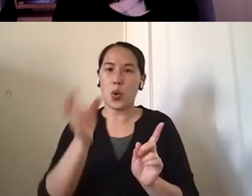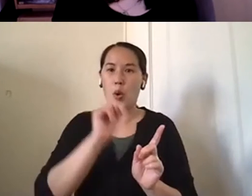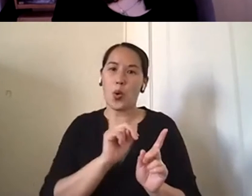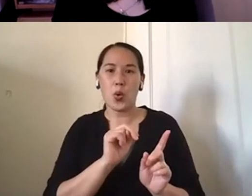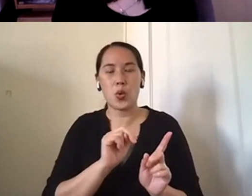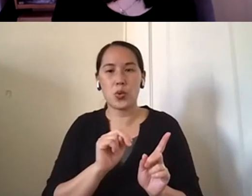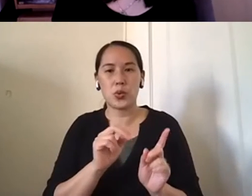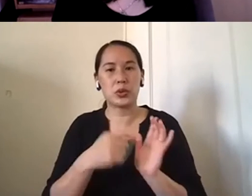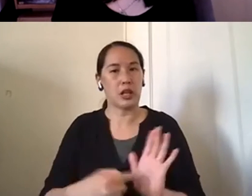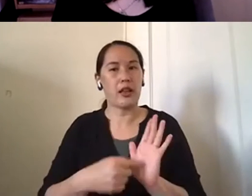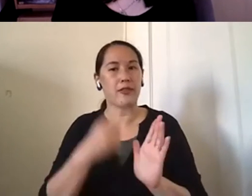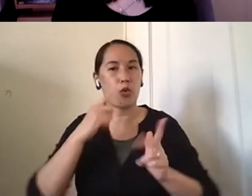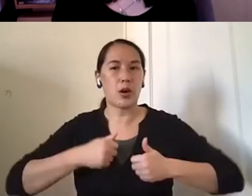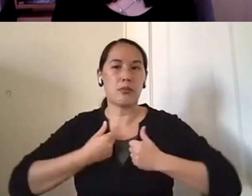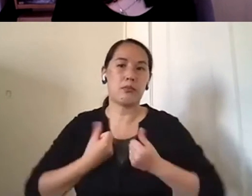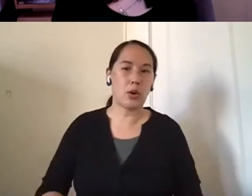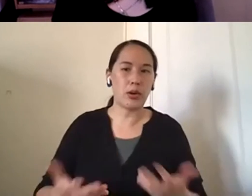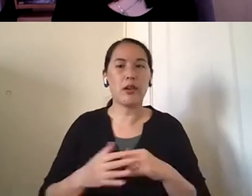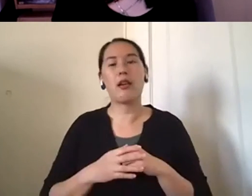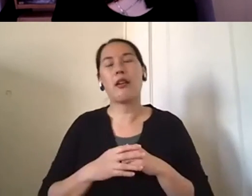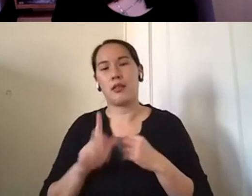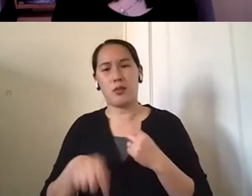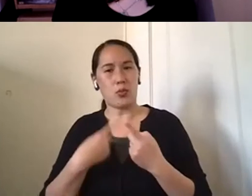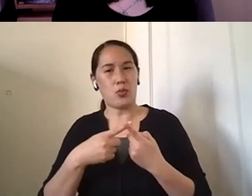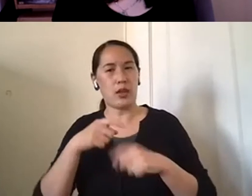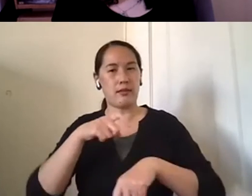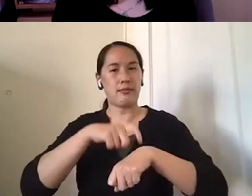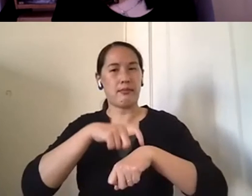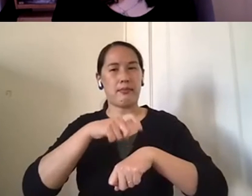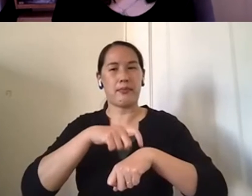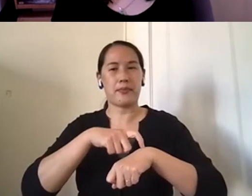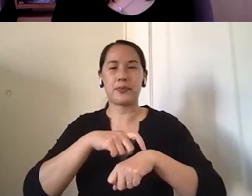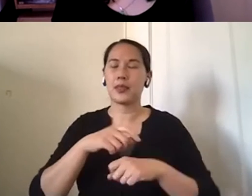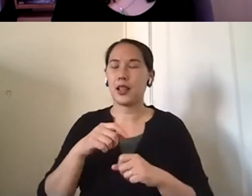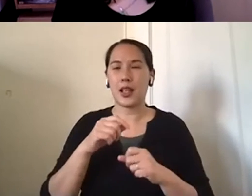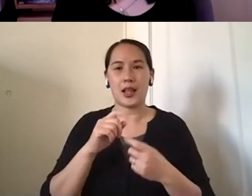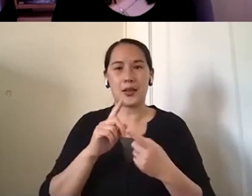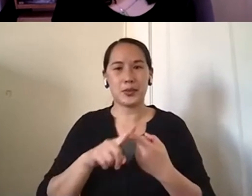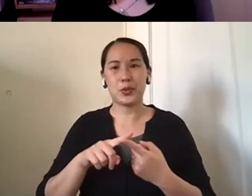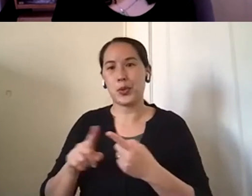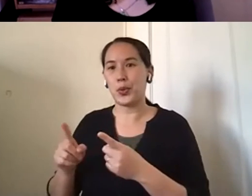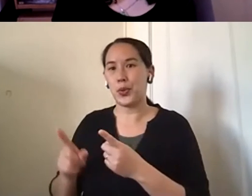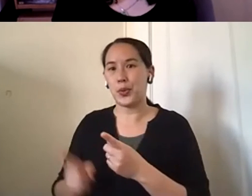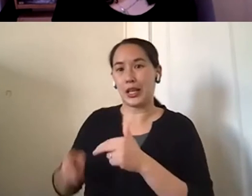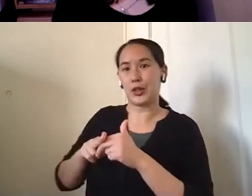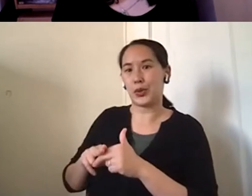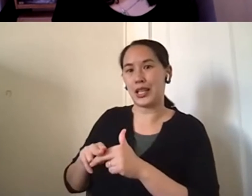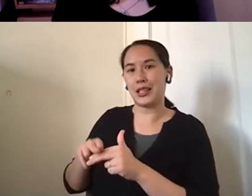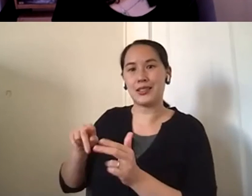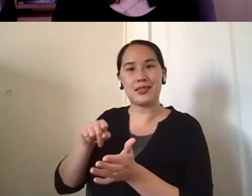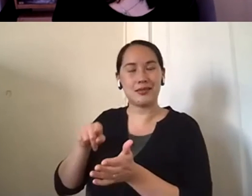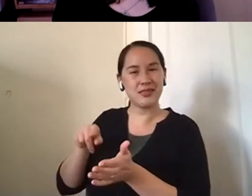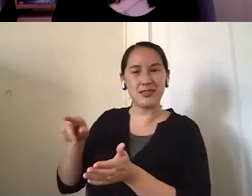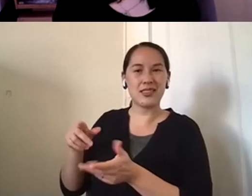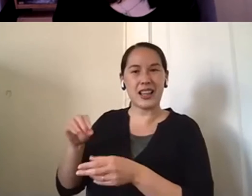um, and when that, you know, maybe increasing hours for their caregivers or taking a break. I think those are definitely